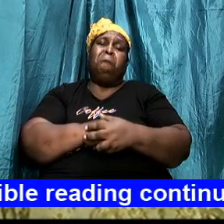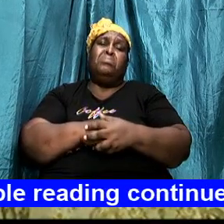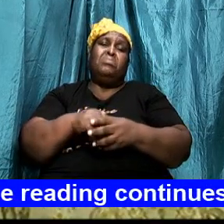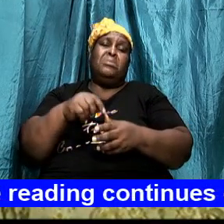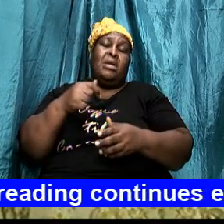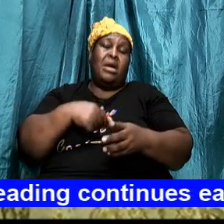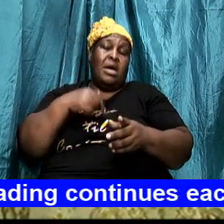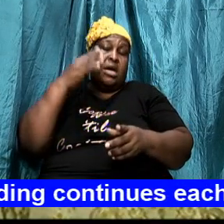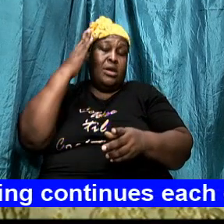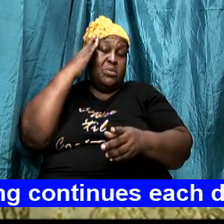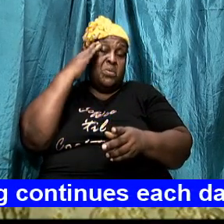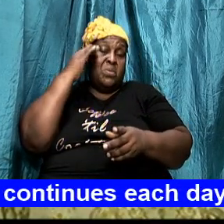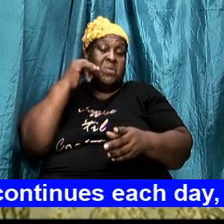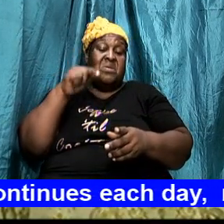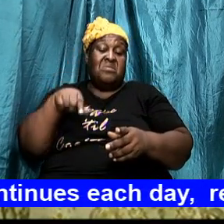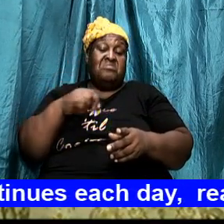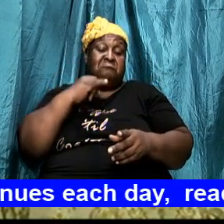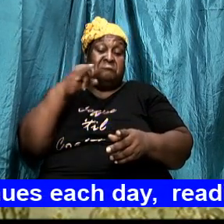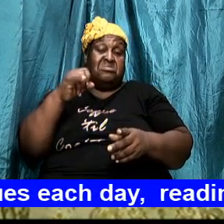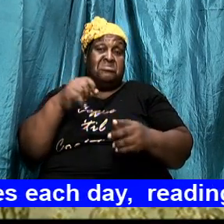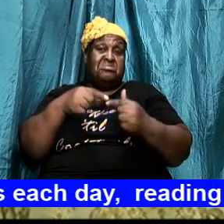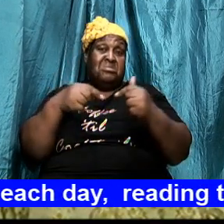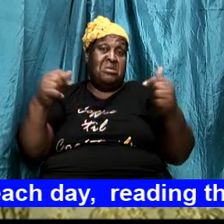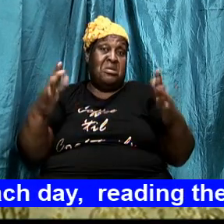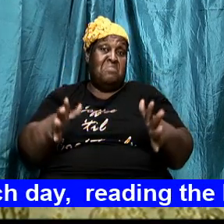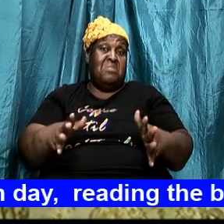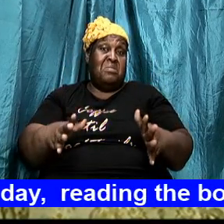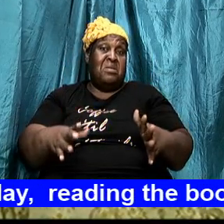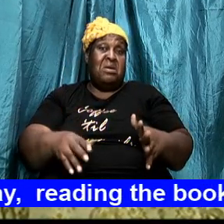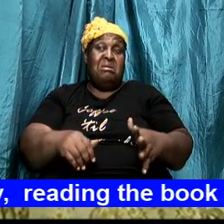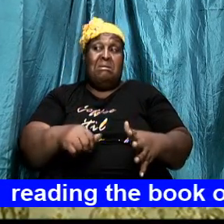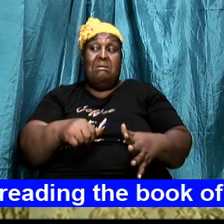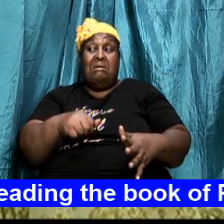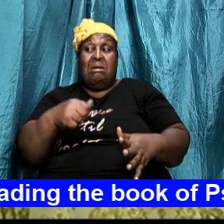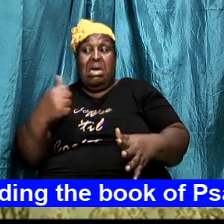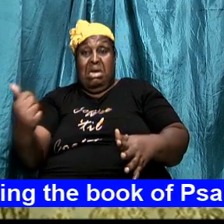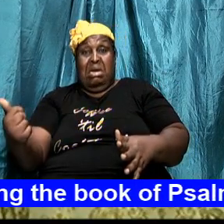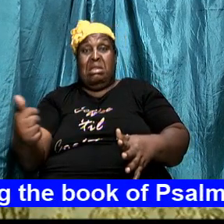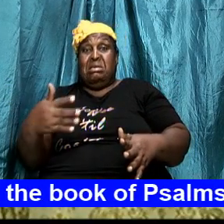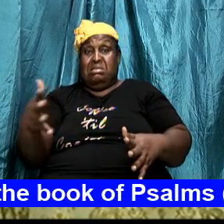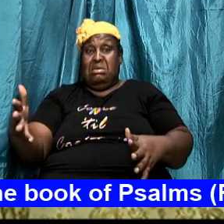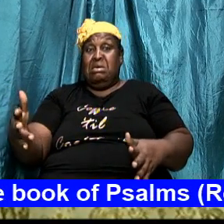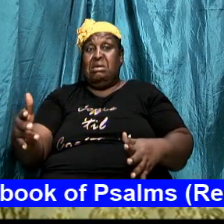know that that is the enemy anything that is anti Jesus